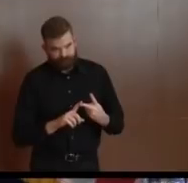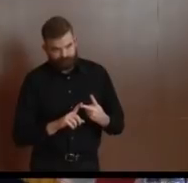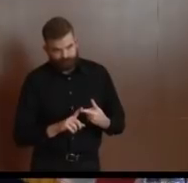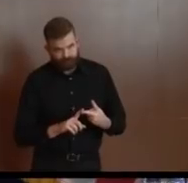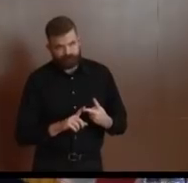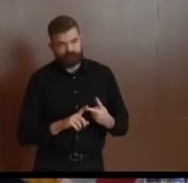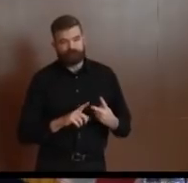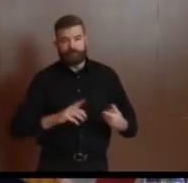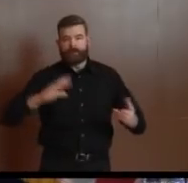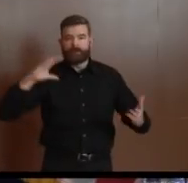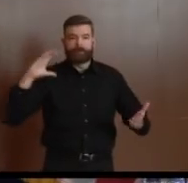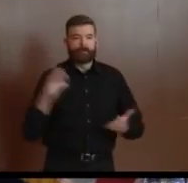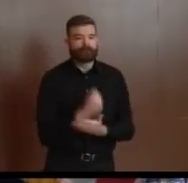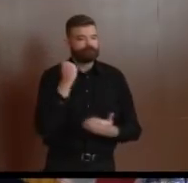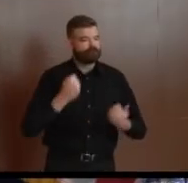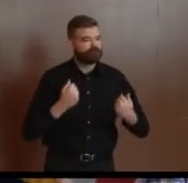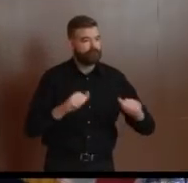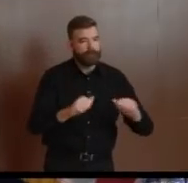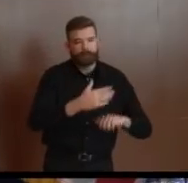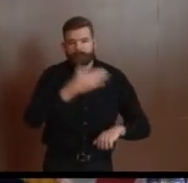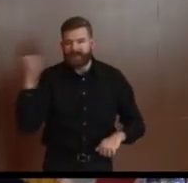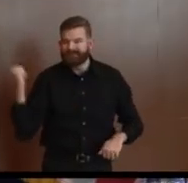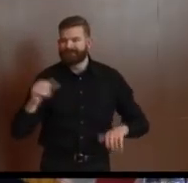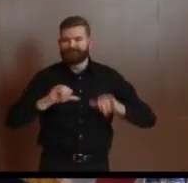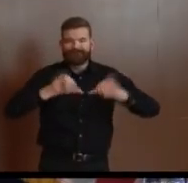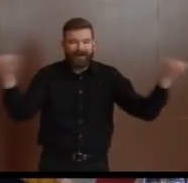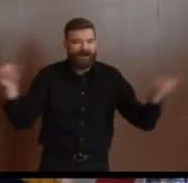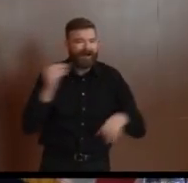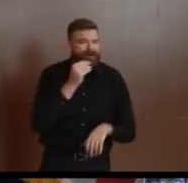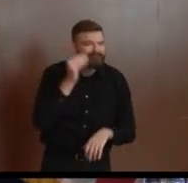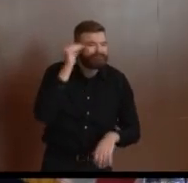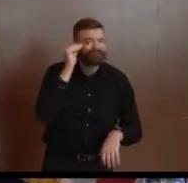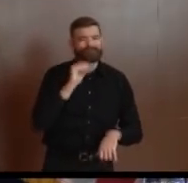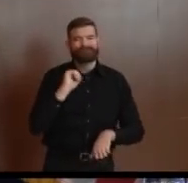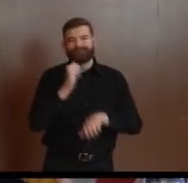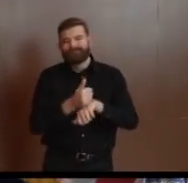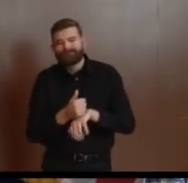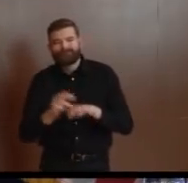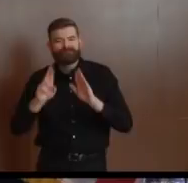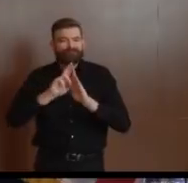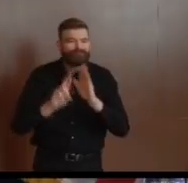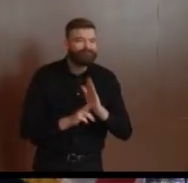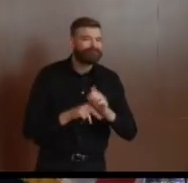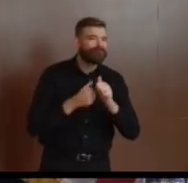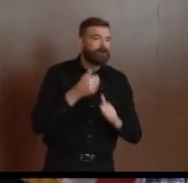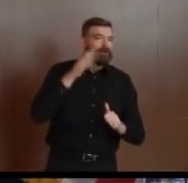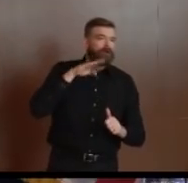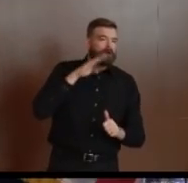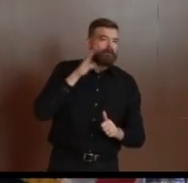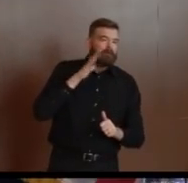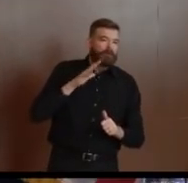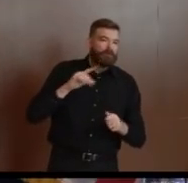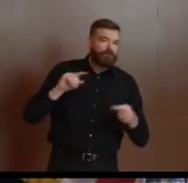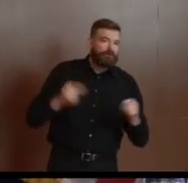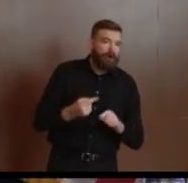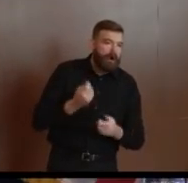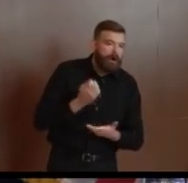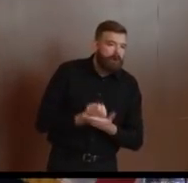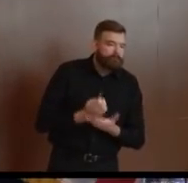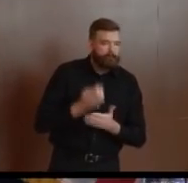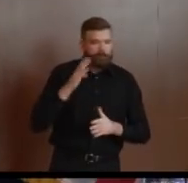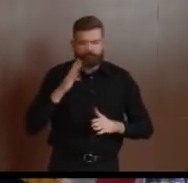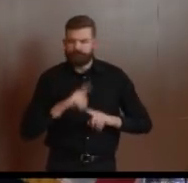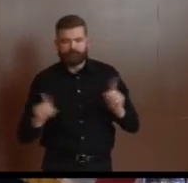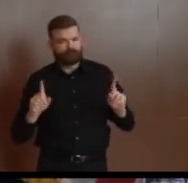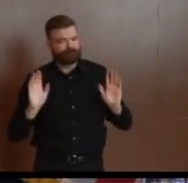of this as best we can to aggressively enforce – implement and enforce social distancing. We will take